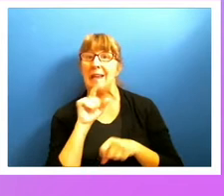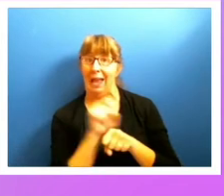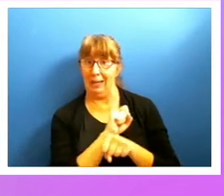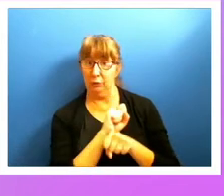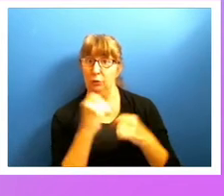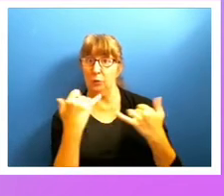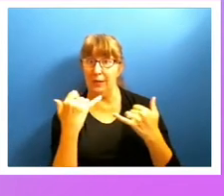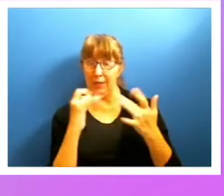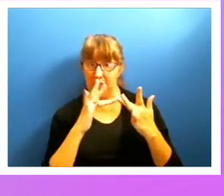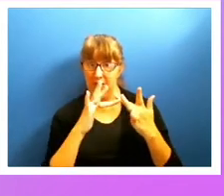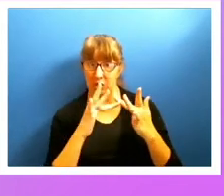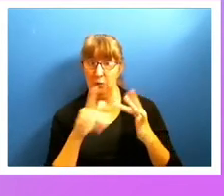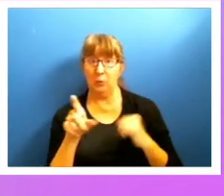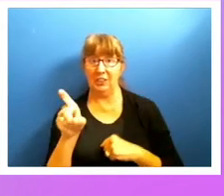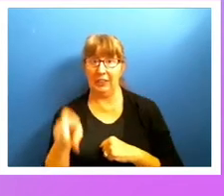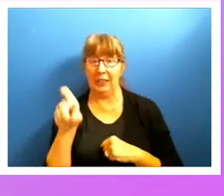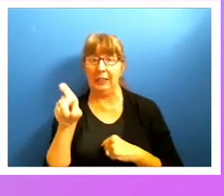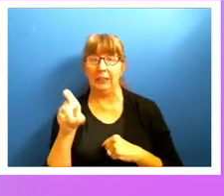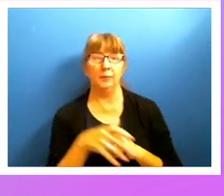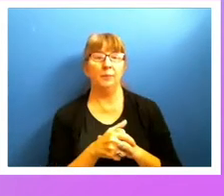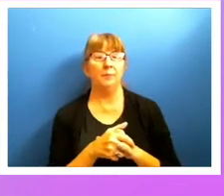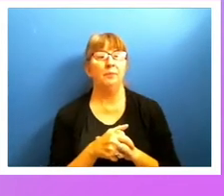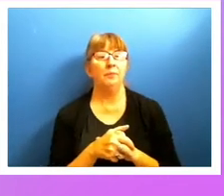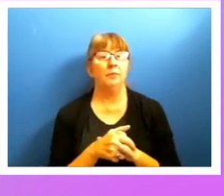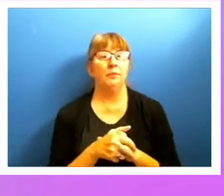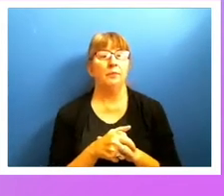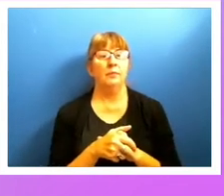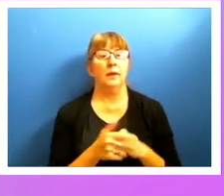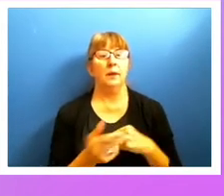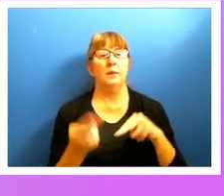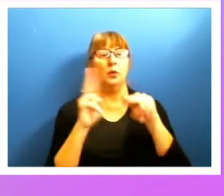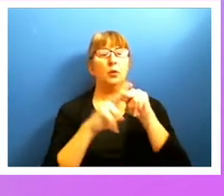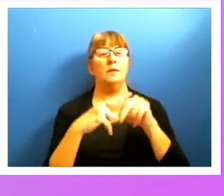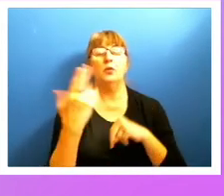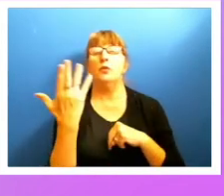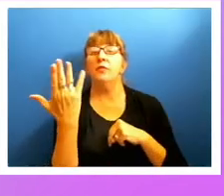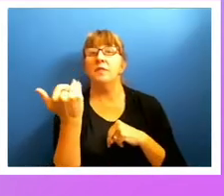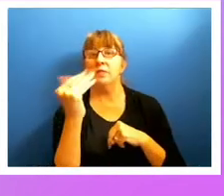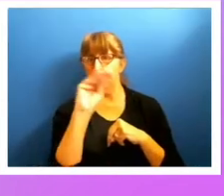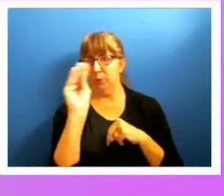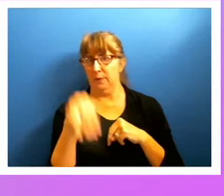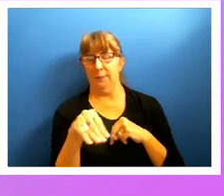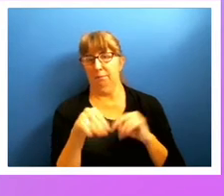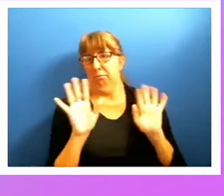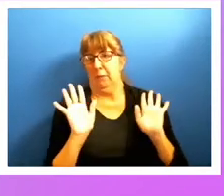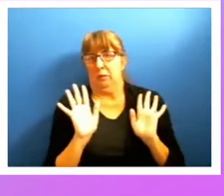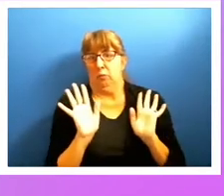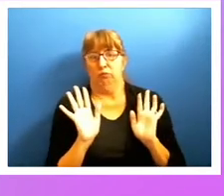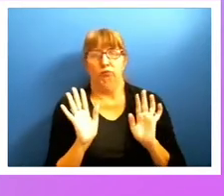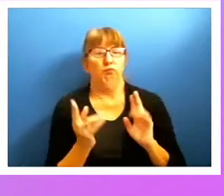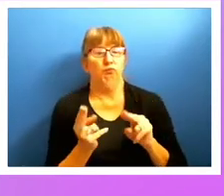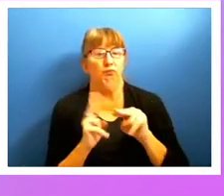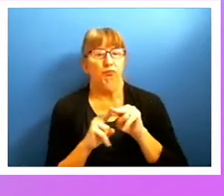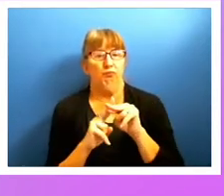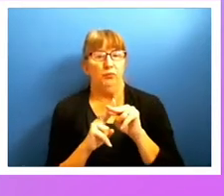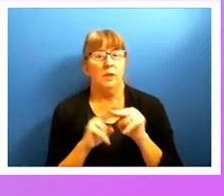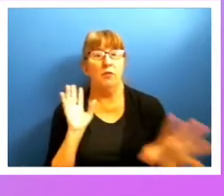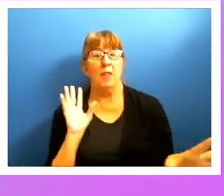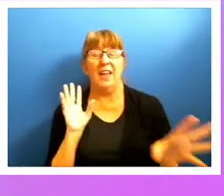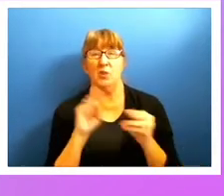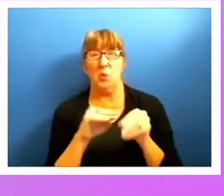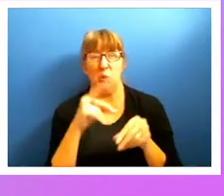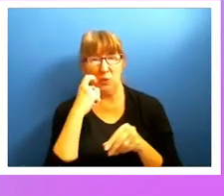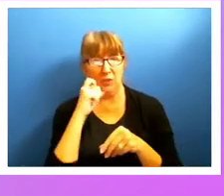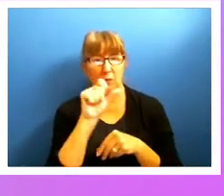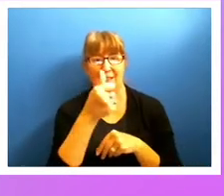digital channel, which is click-in, and I'm going to just increase that up to 15%. And for that total that I took, for the